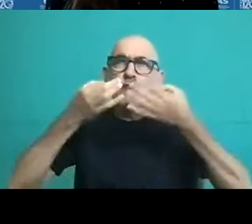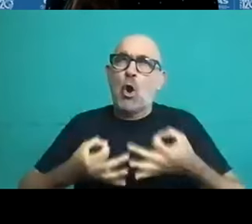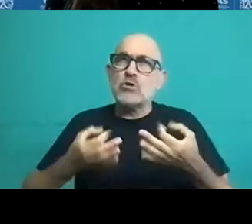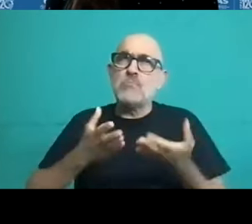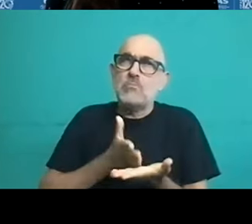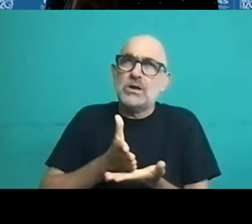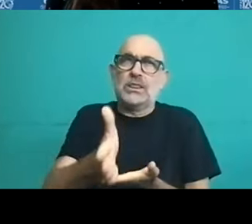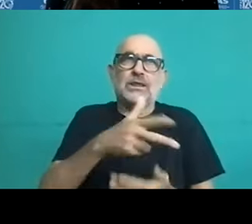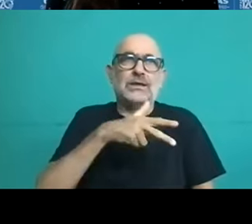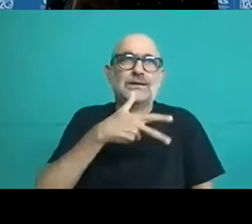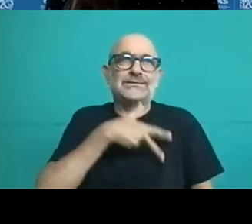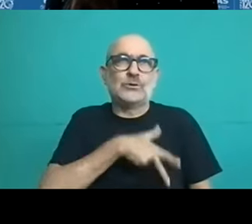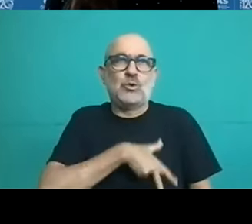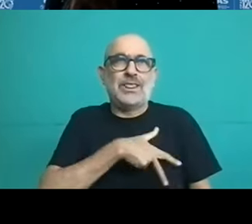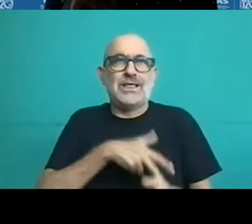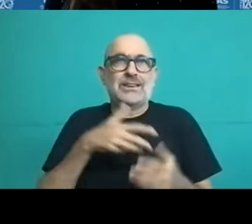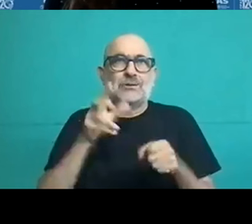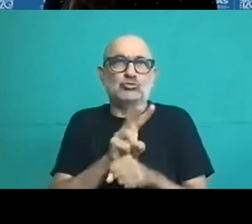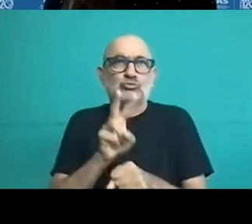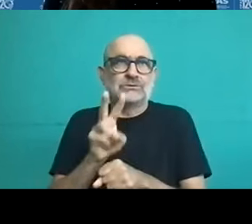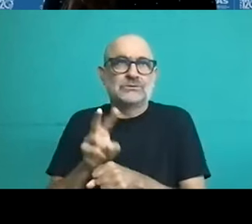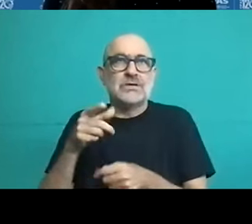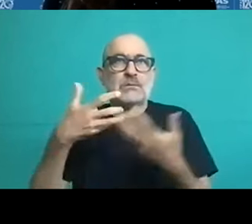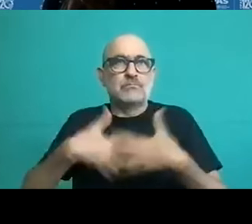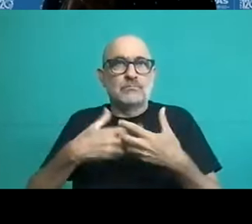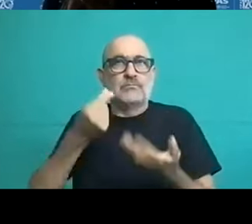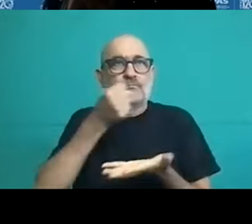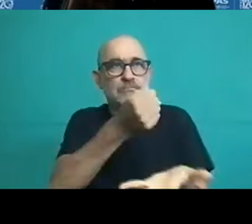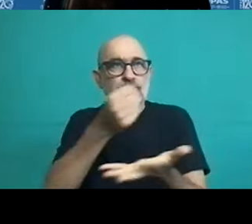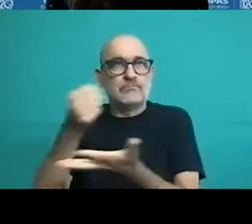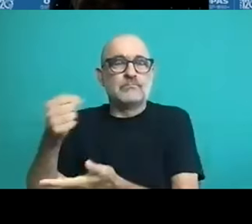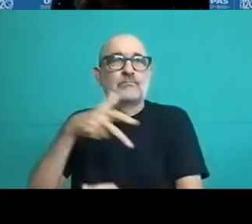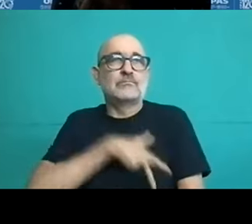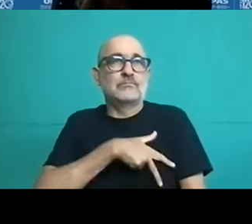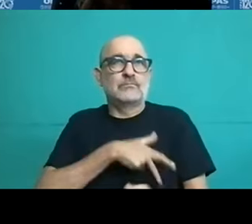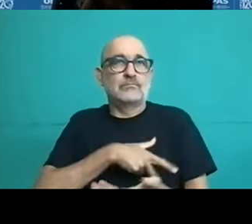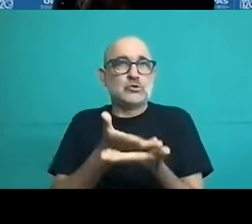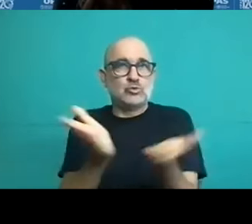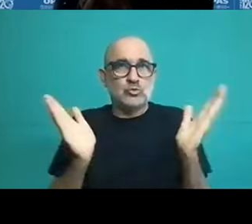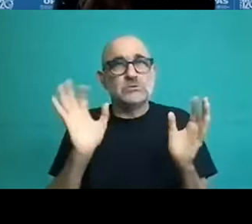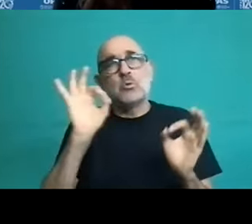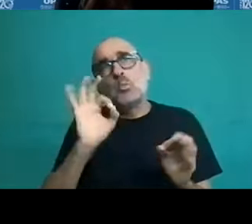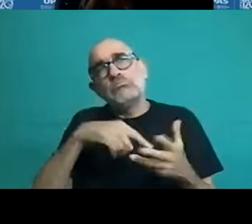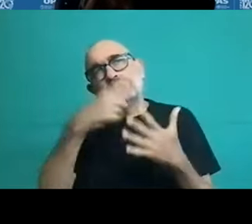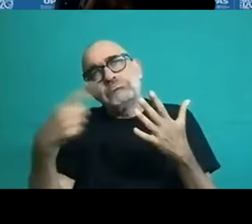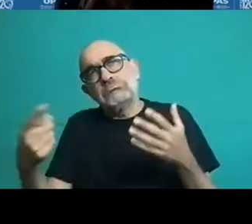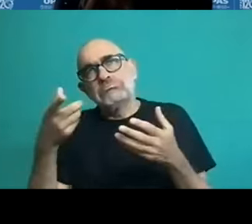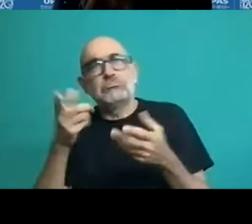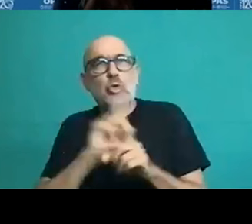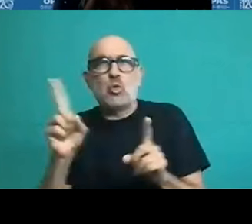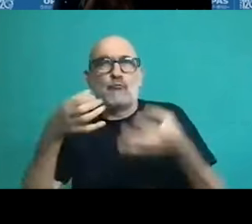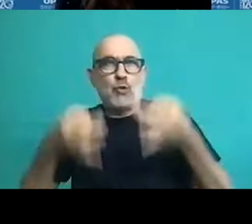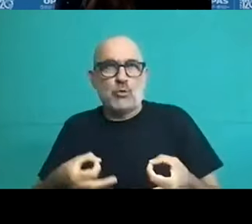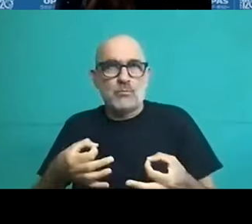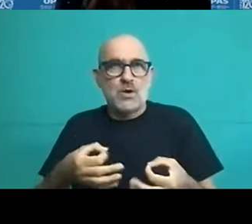healthcare systems. Like for instance in Brazil, these are provided as a